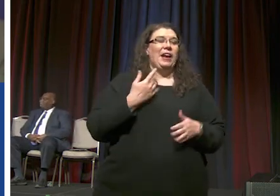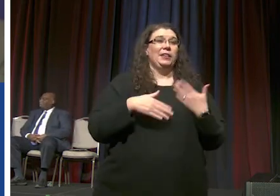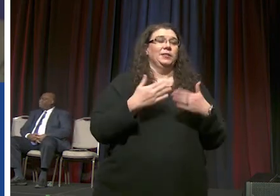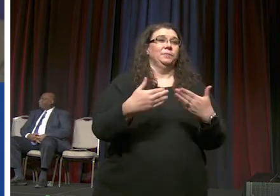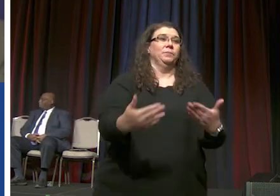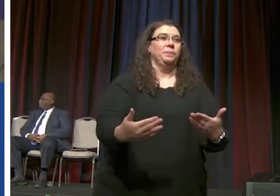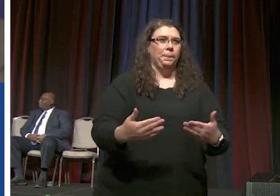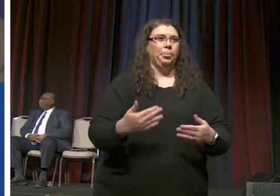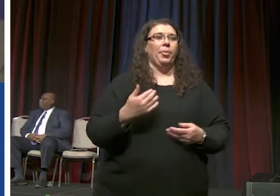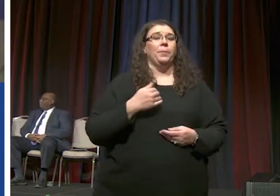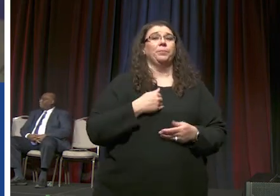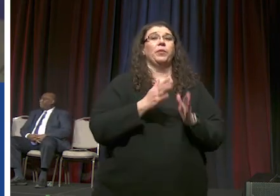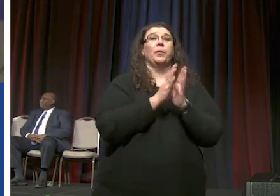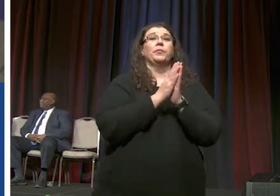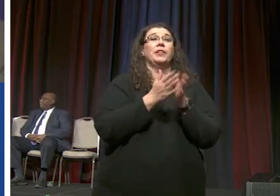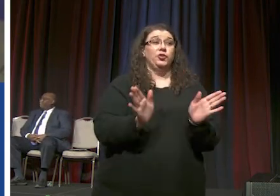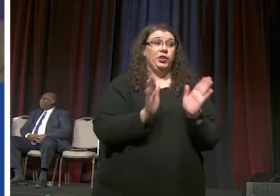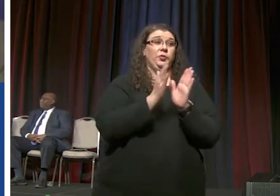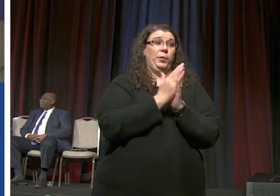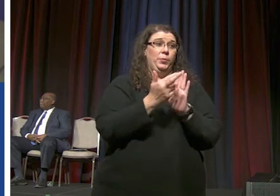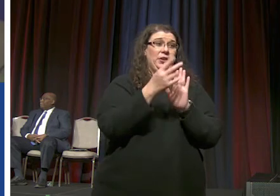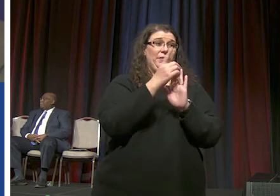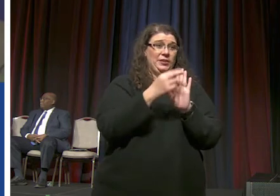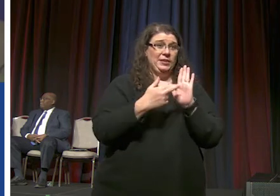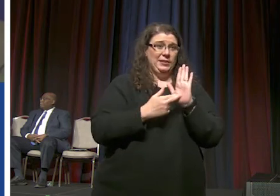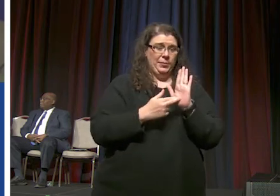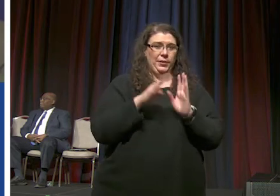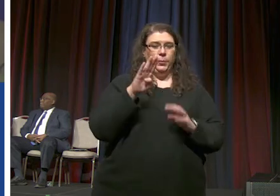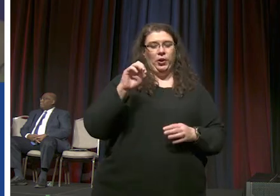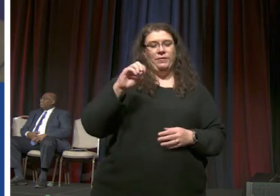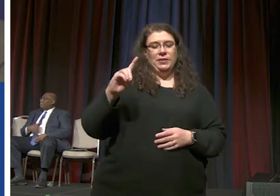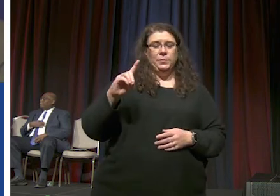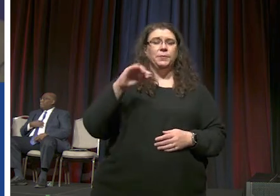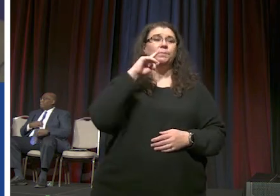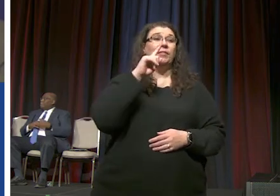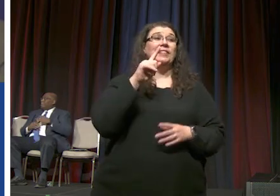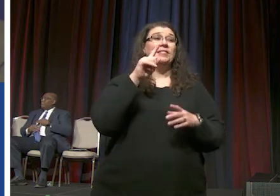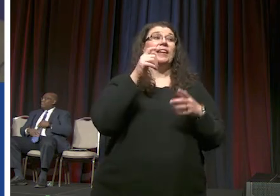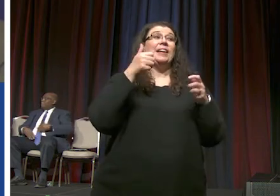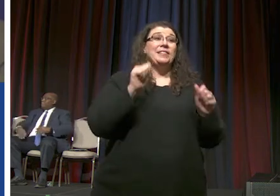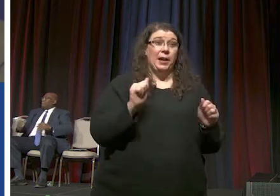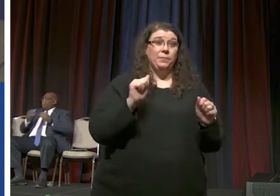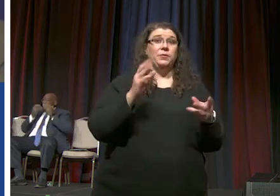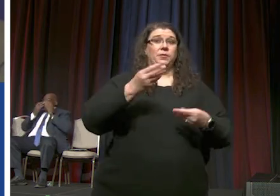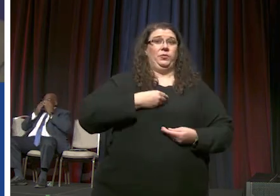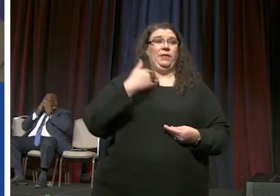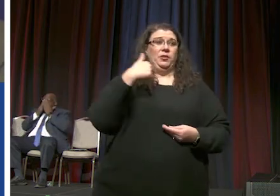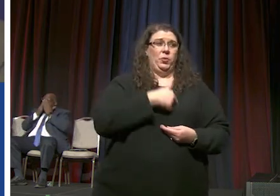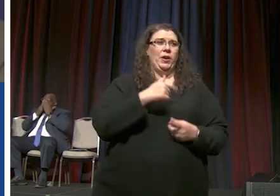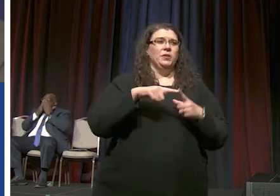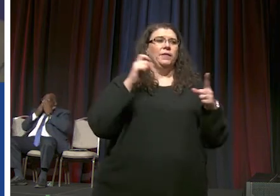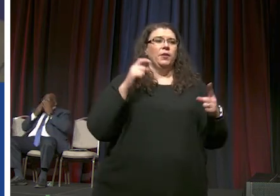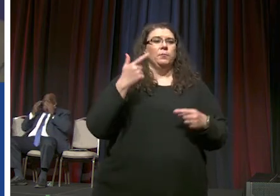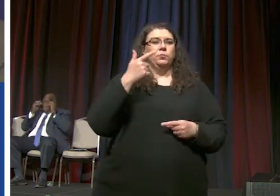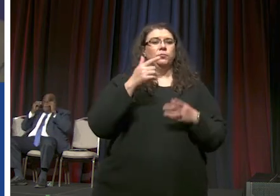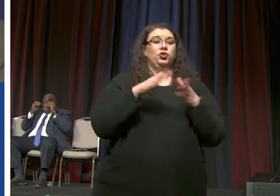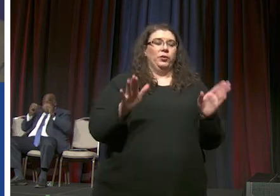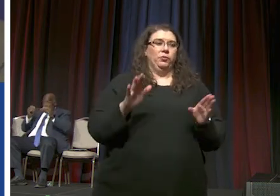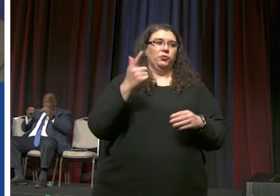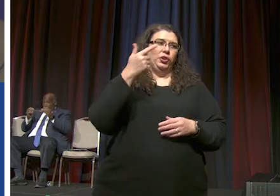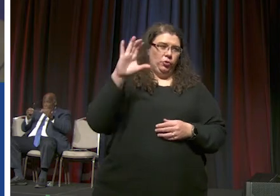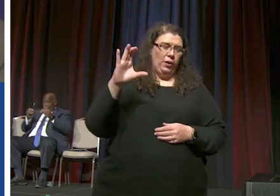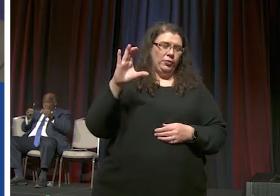this um the general book of discipline um would be it's an attempt that was being given to us from um general conference